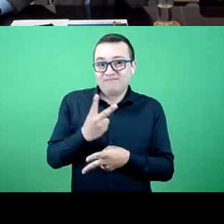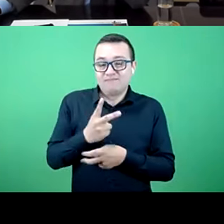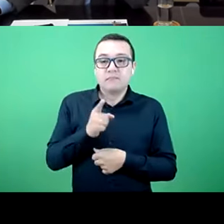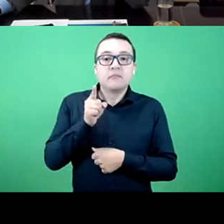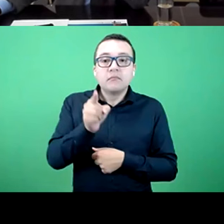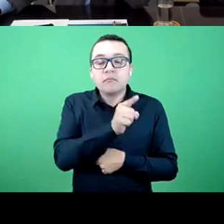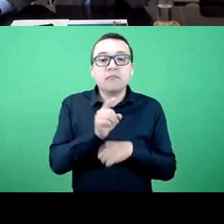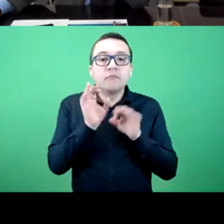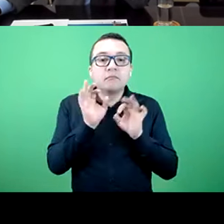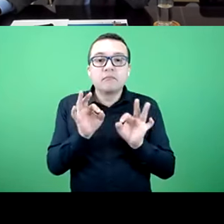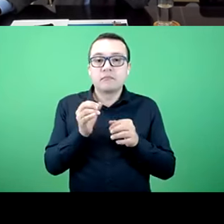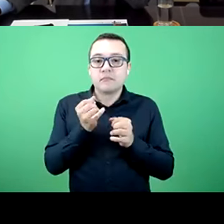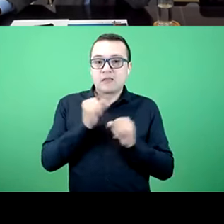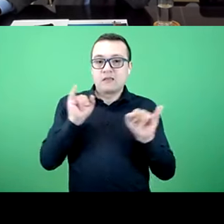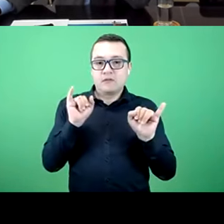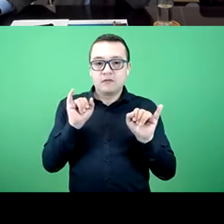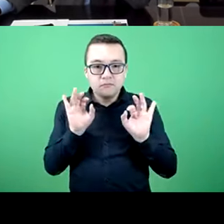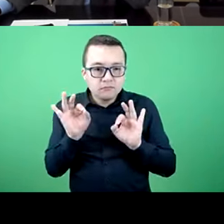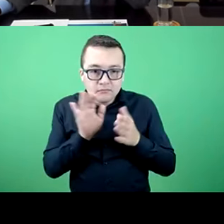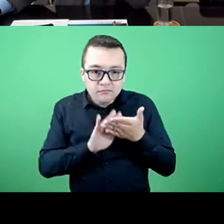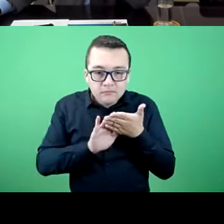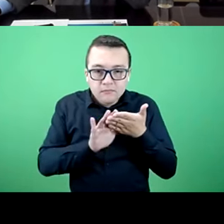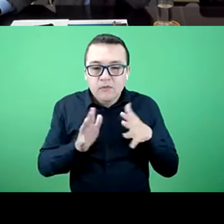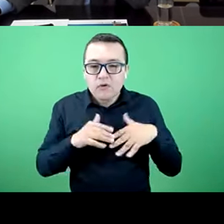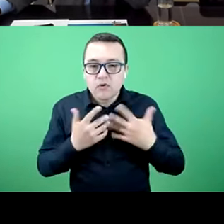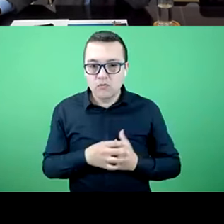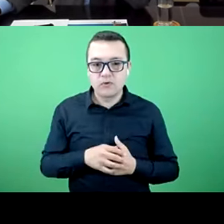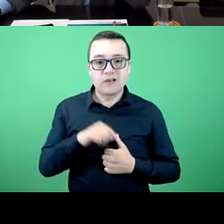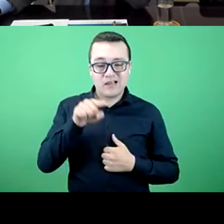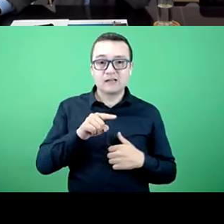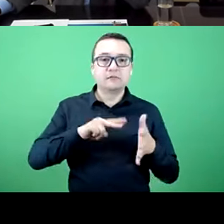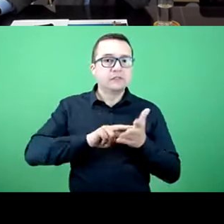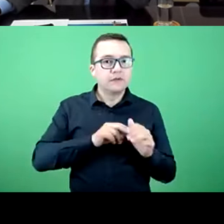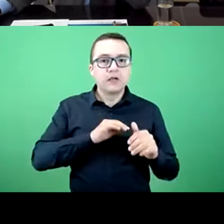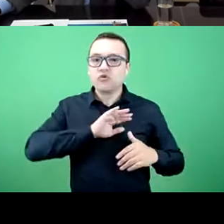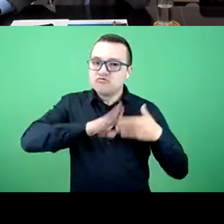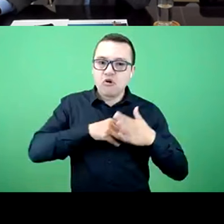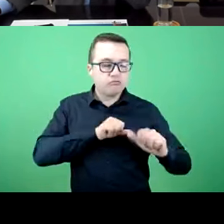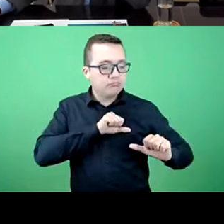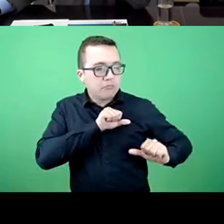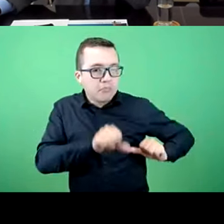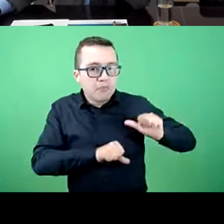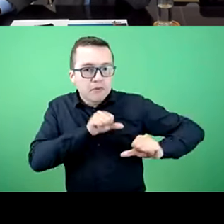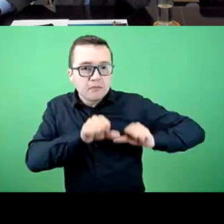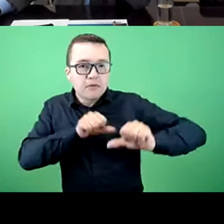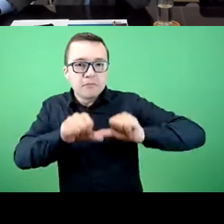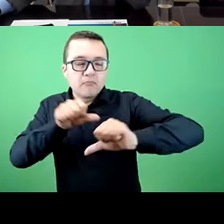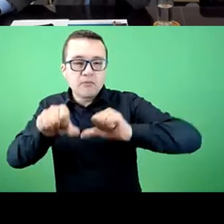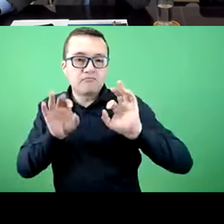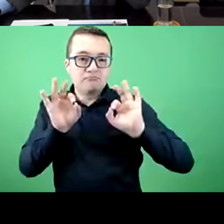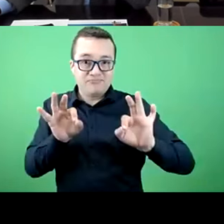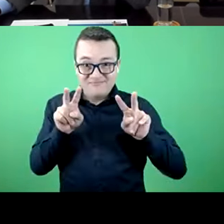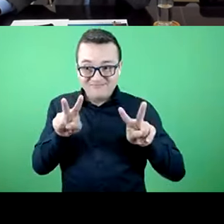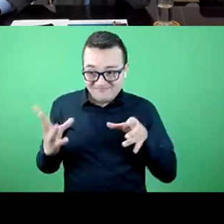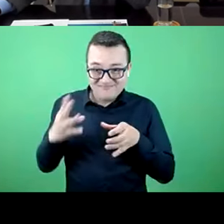health-related needs of the Brazilian populations, and the system is also not linked to any